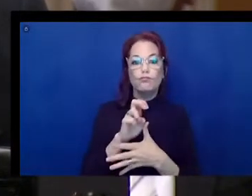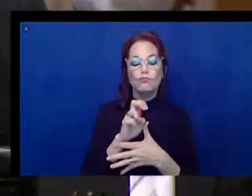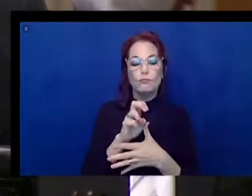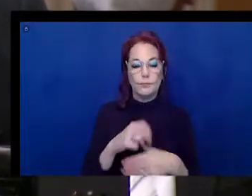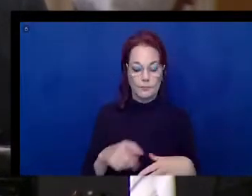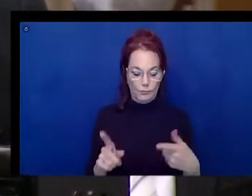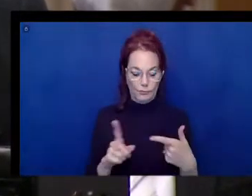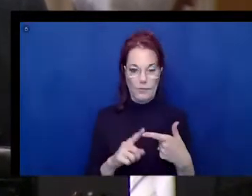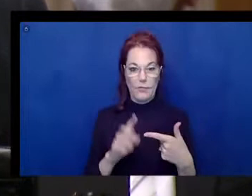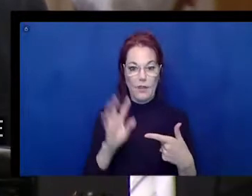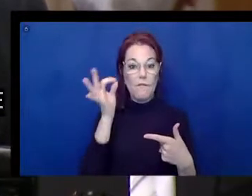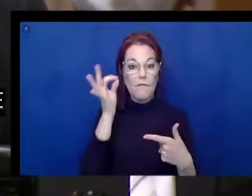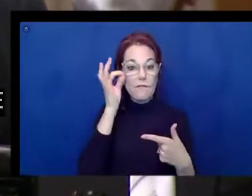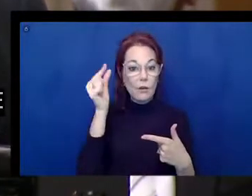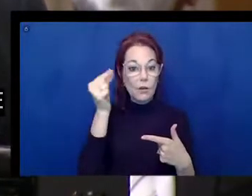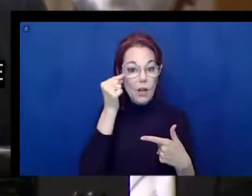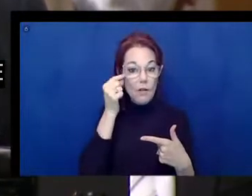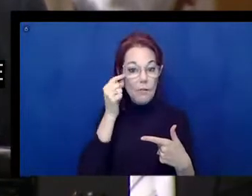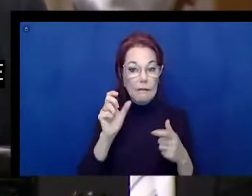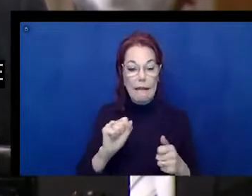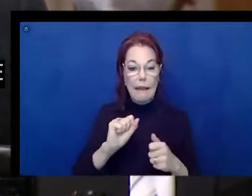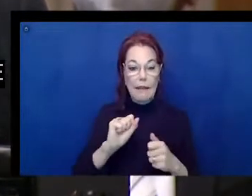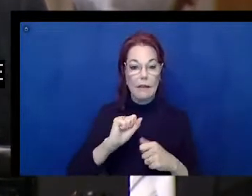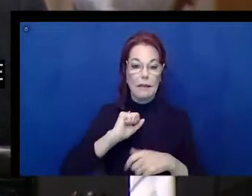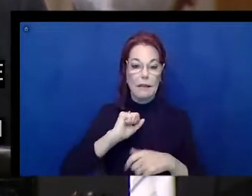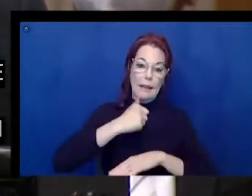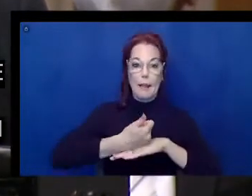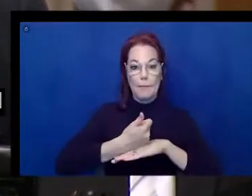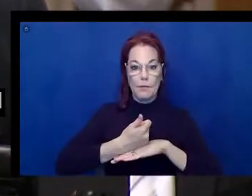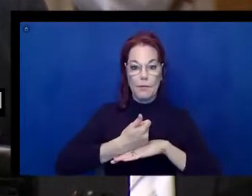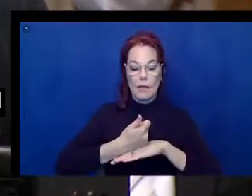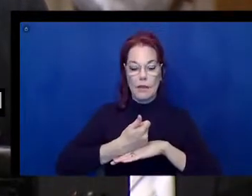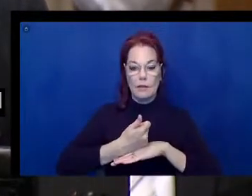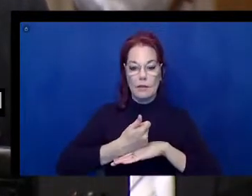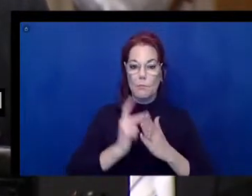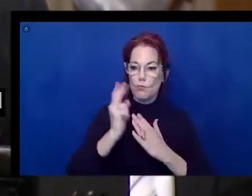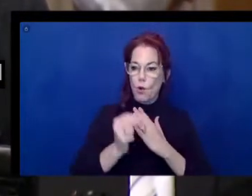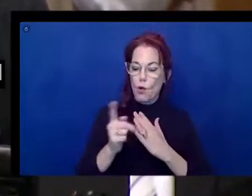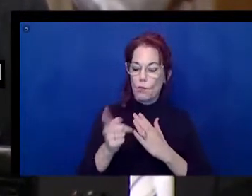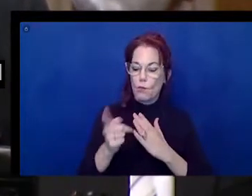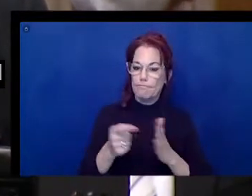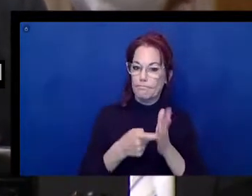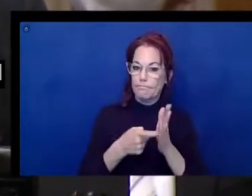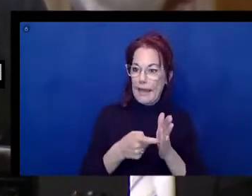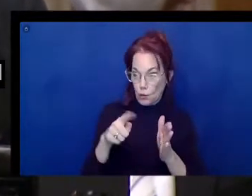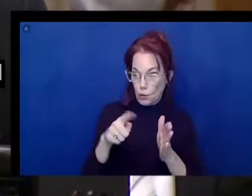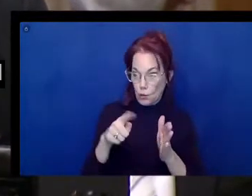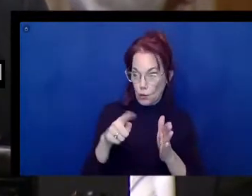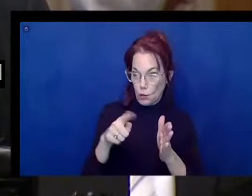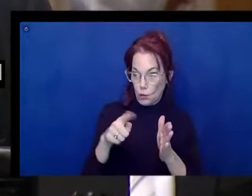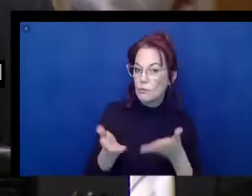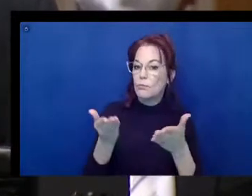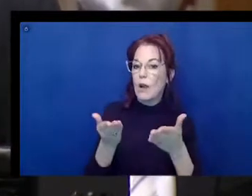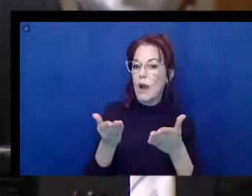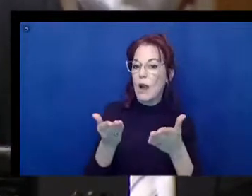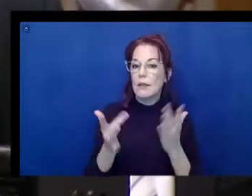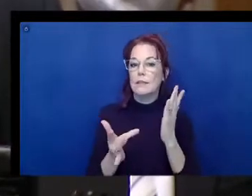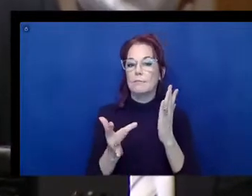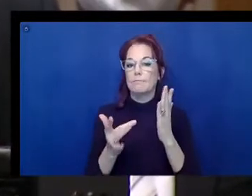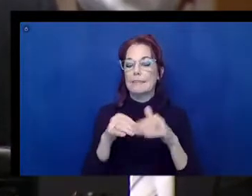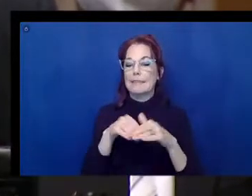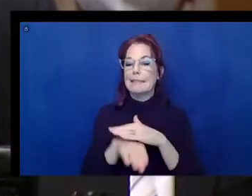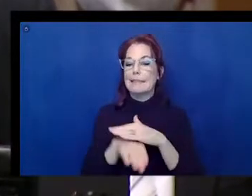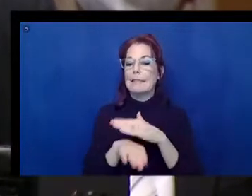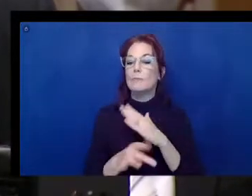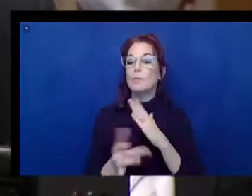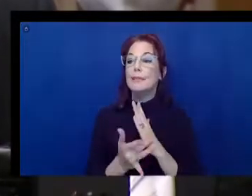government can implement a procurement process that demands that vendors to the federal government make sure that they provide accessible technology and other services so that they can